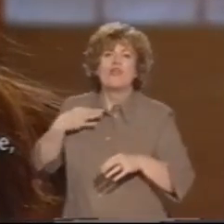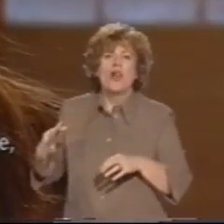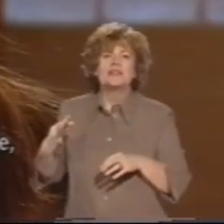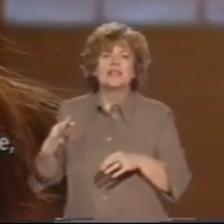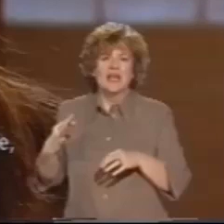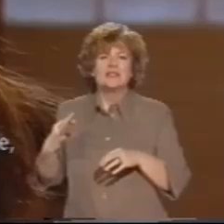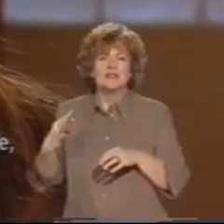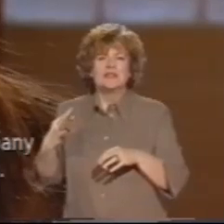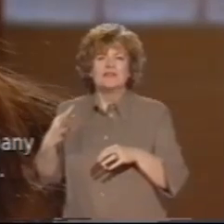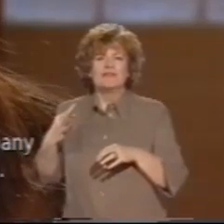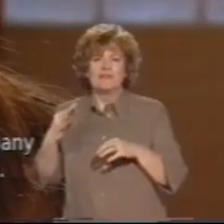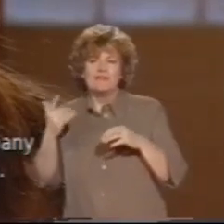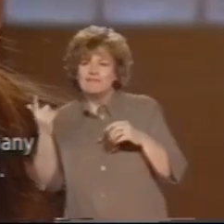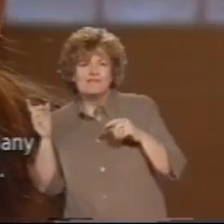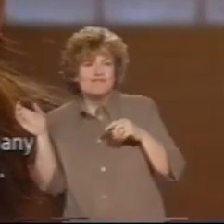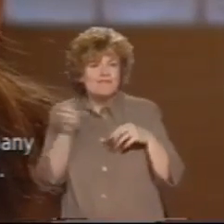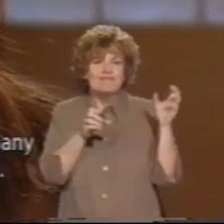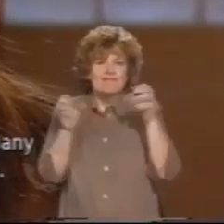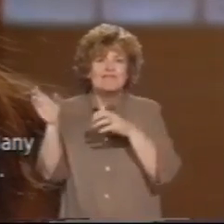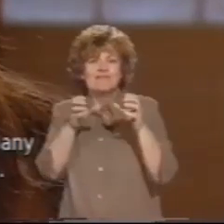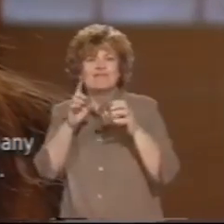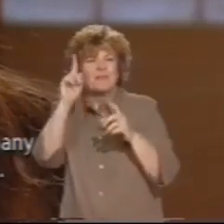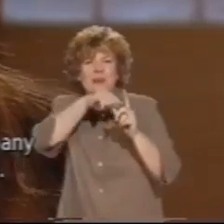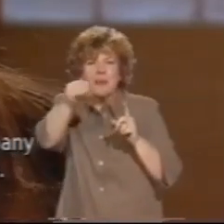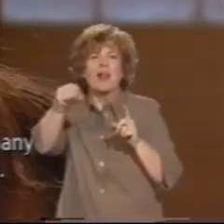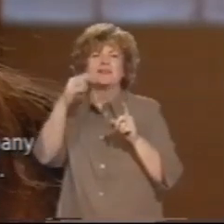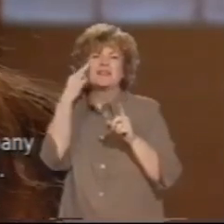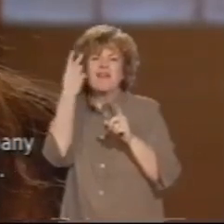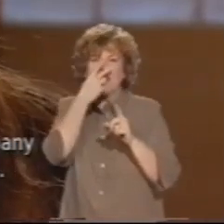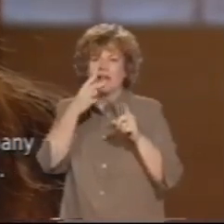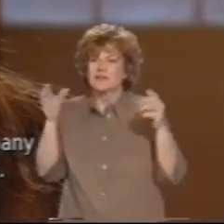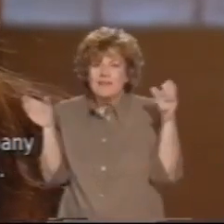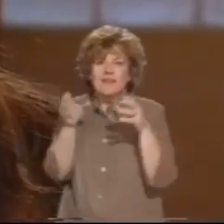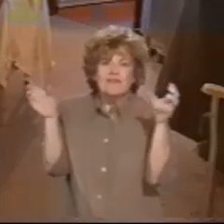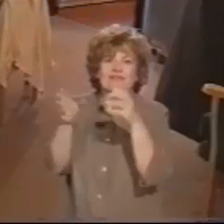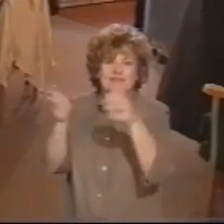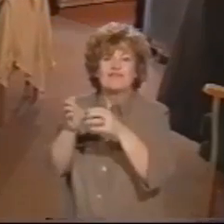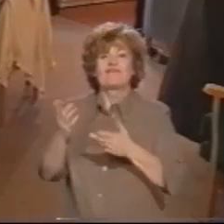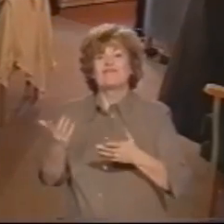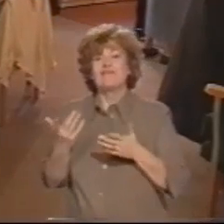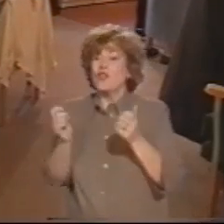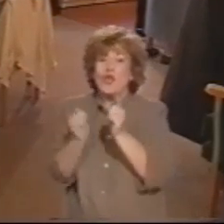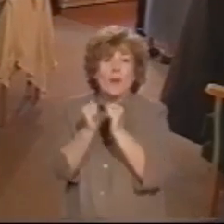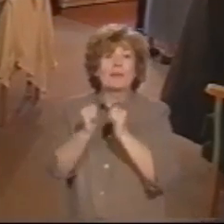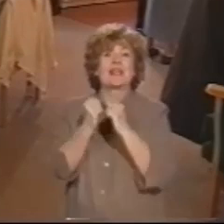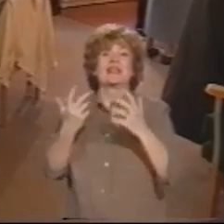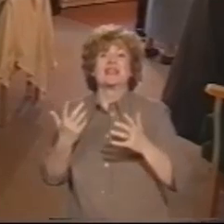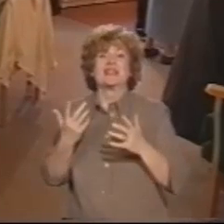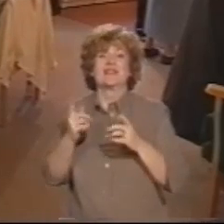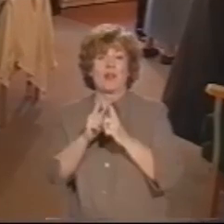up, to offer them some company once or twice a month to come around, a friend, basically.